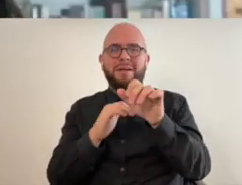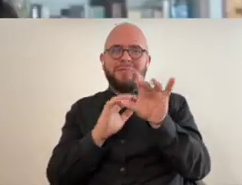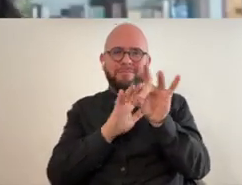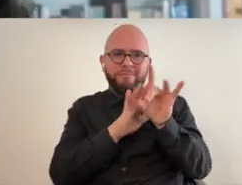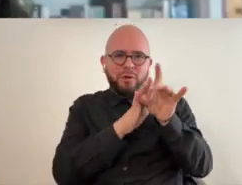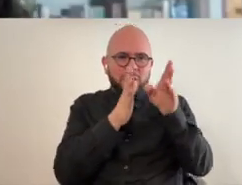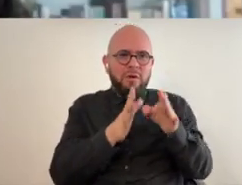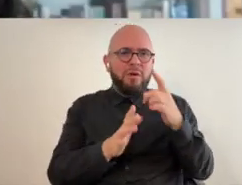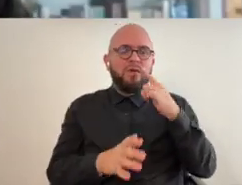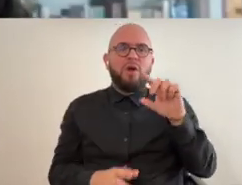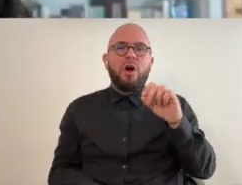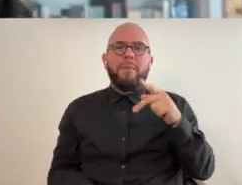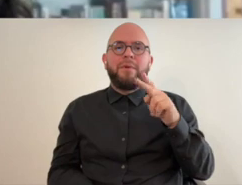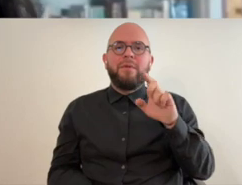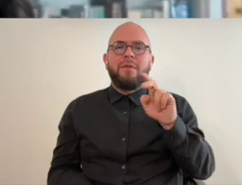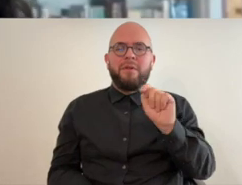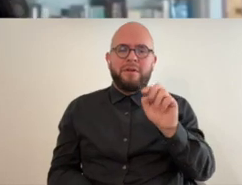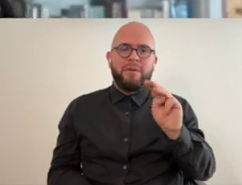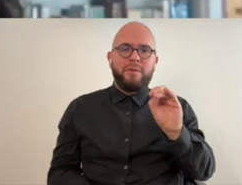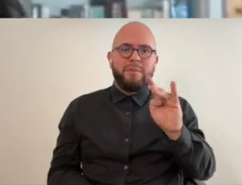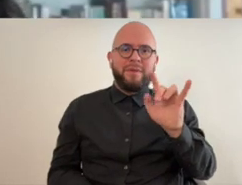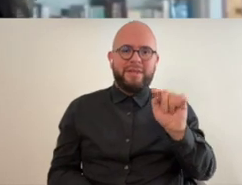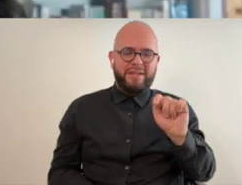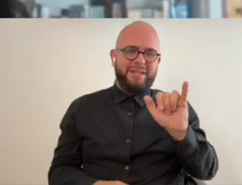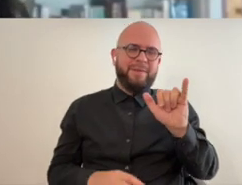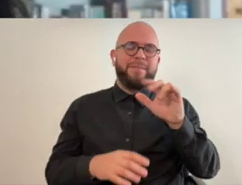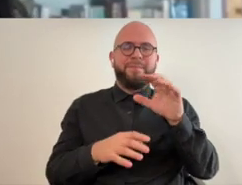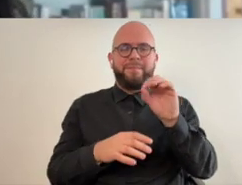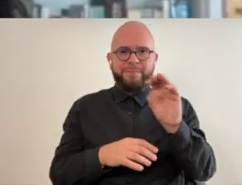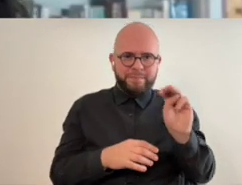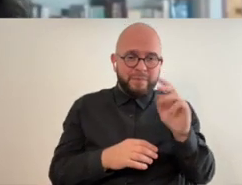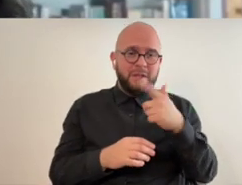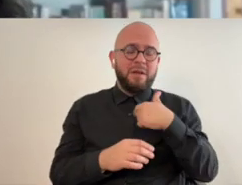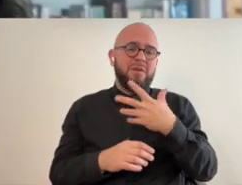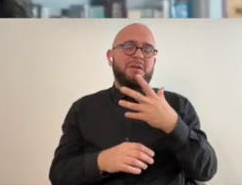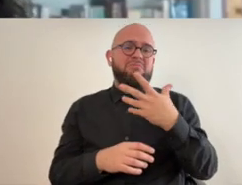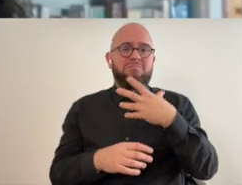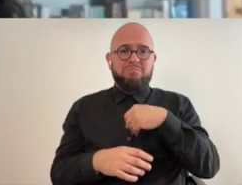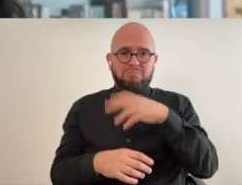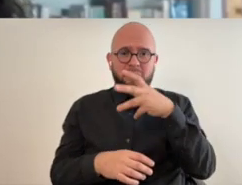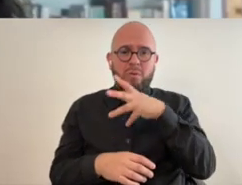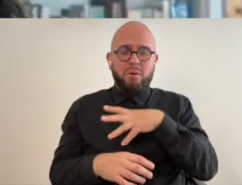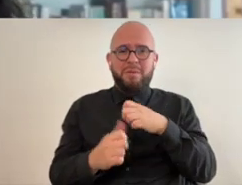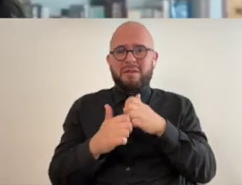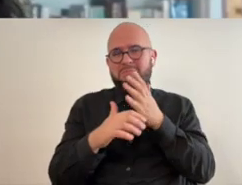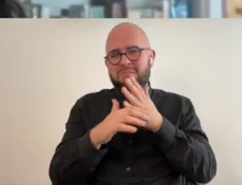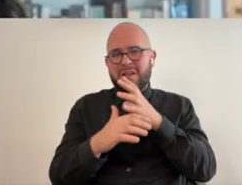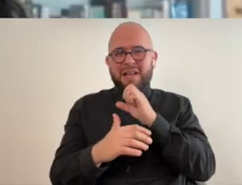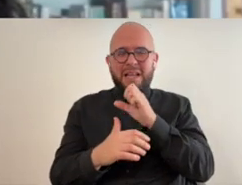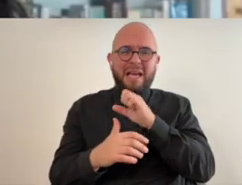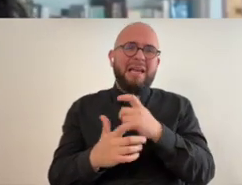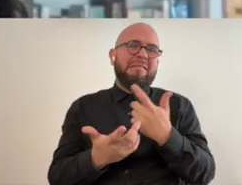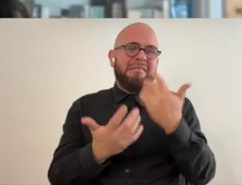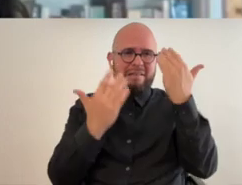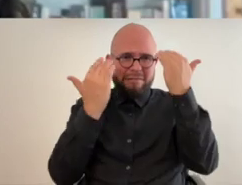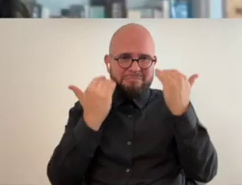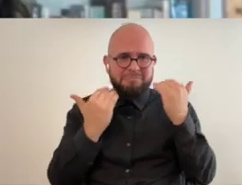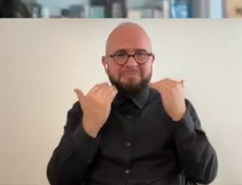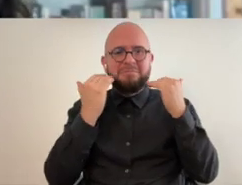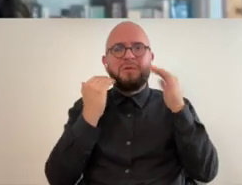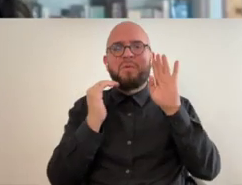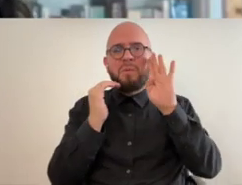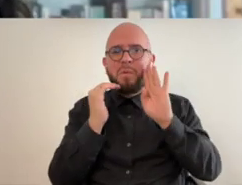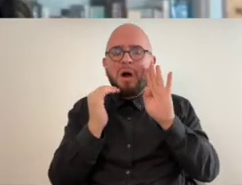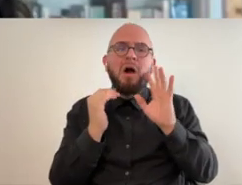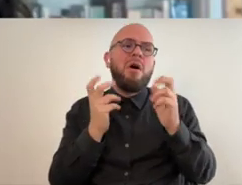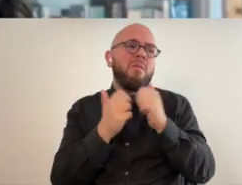brody i'm the founder and primary curator for opulent mobility i am a middle-aged caucasian woman with brown hair in front of a very full